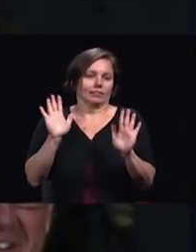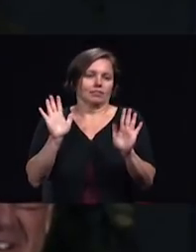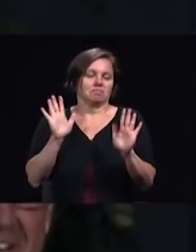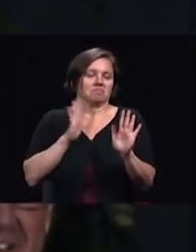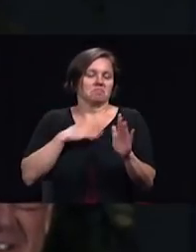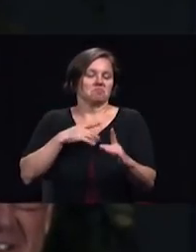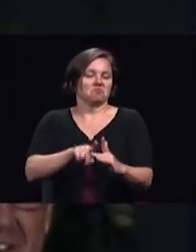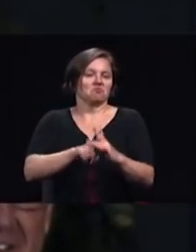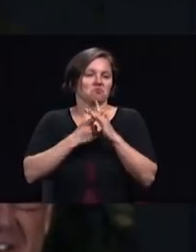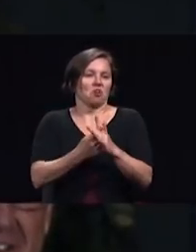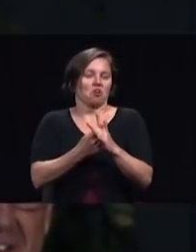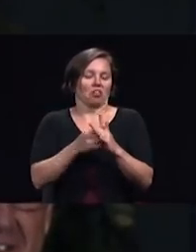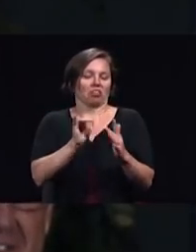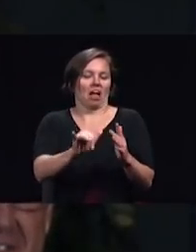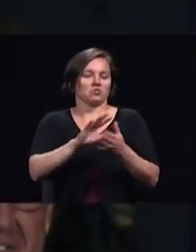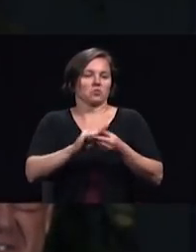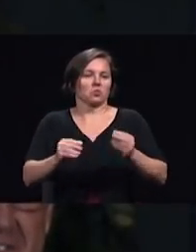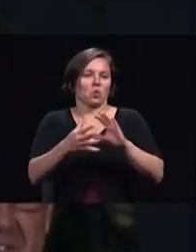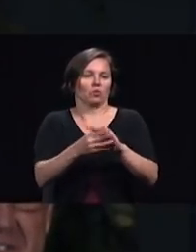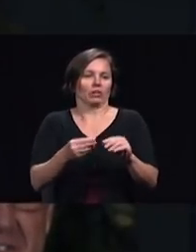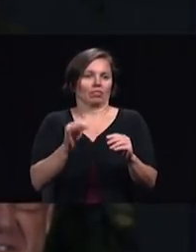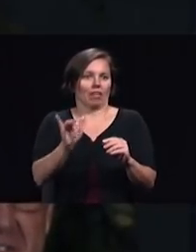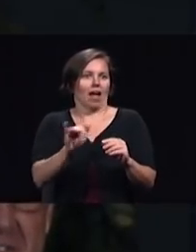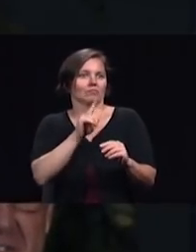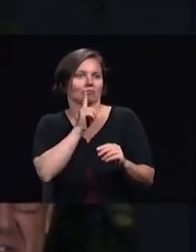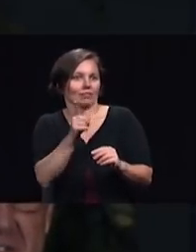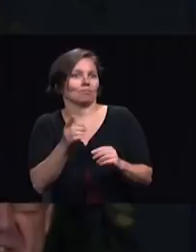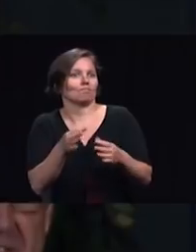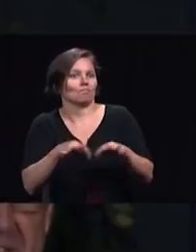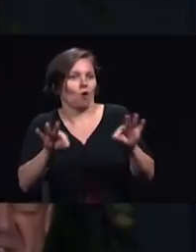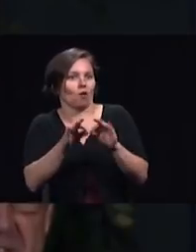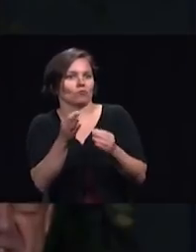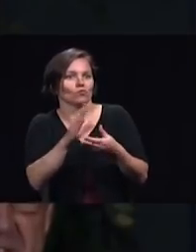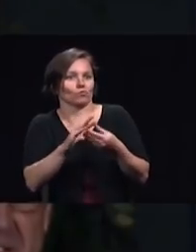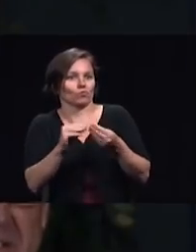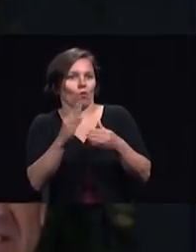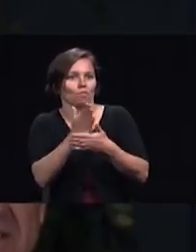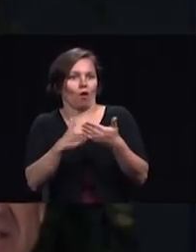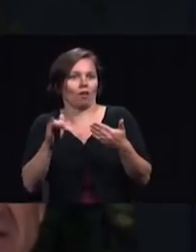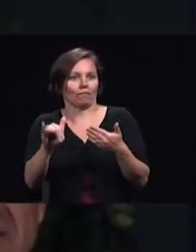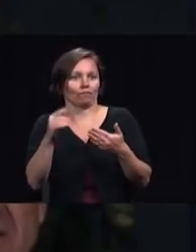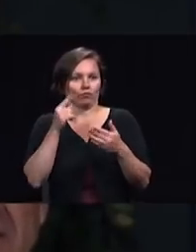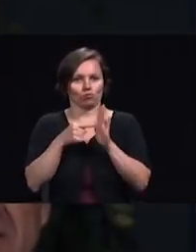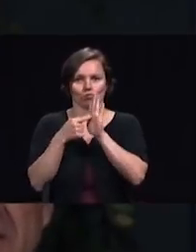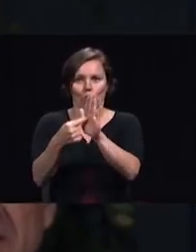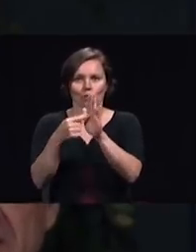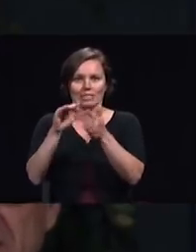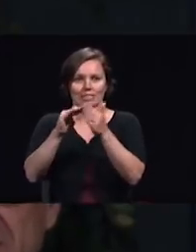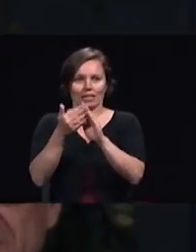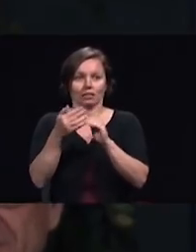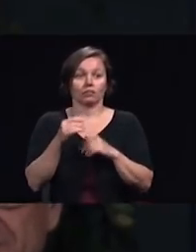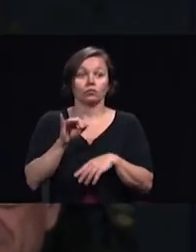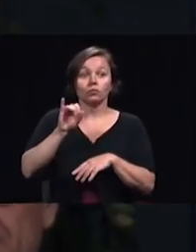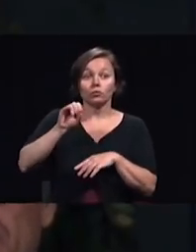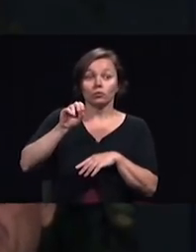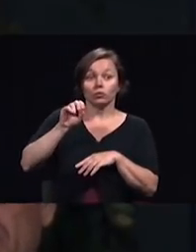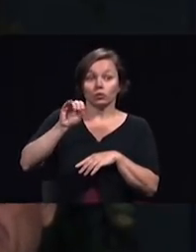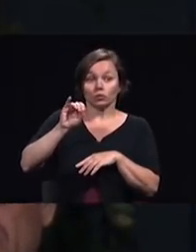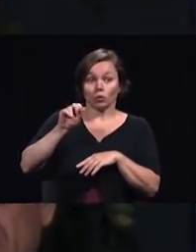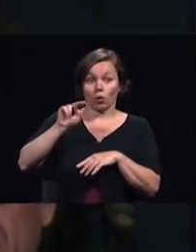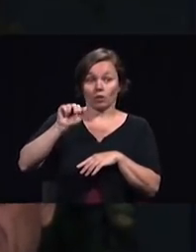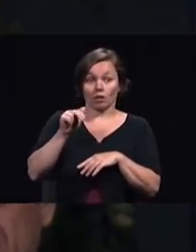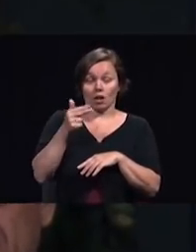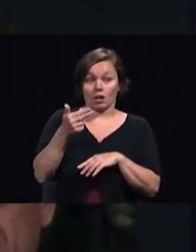crucial part of the story relative to mission to the cities Jonah's second chance and what